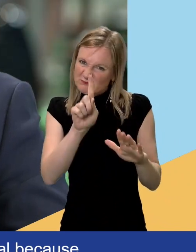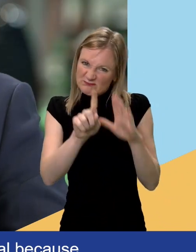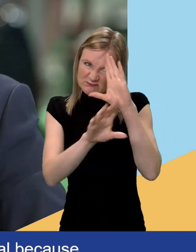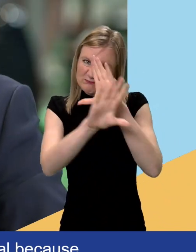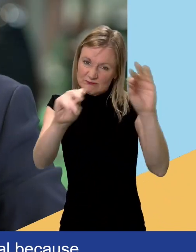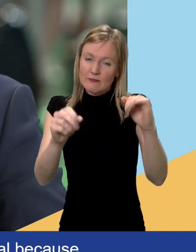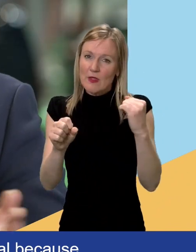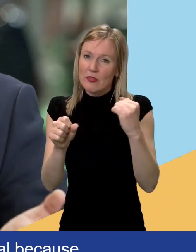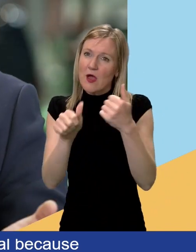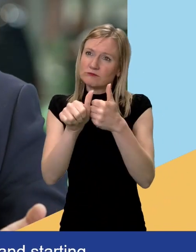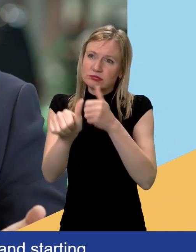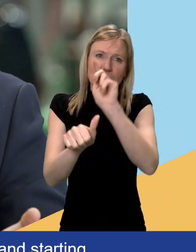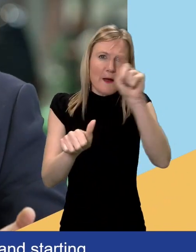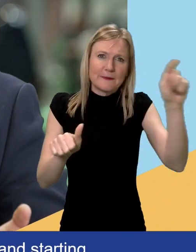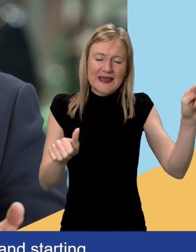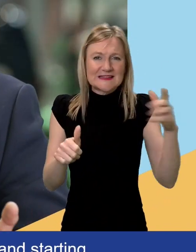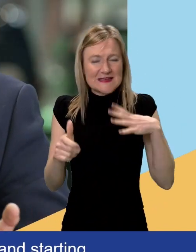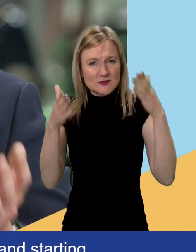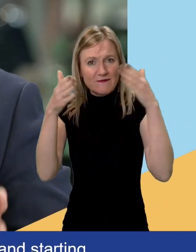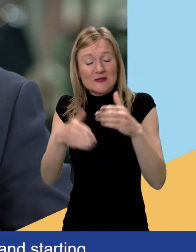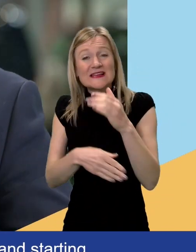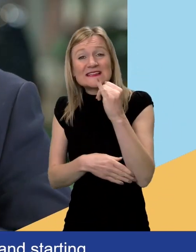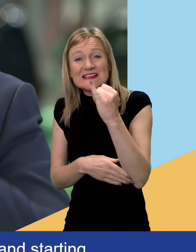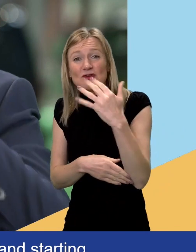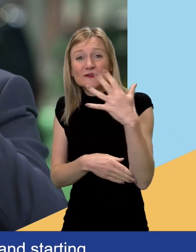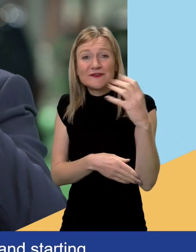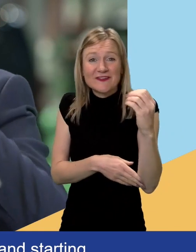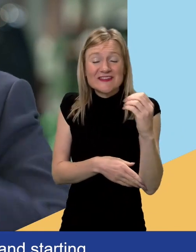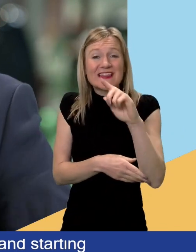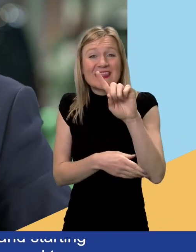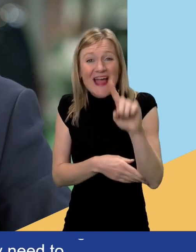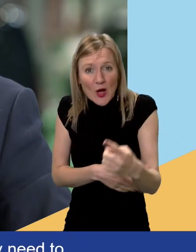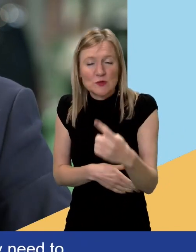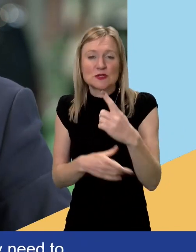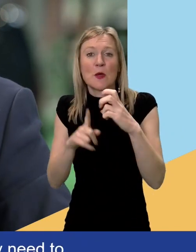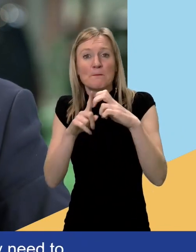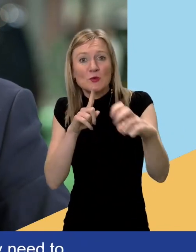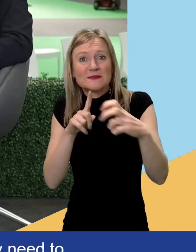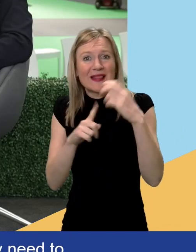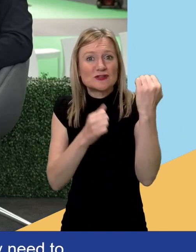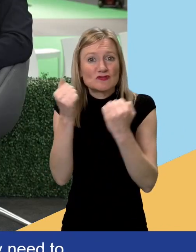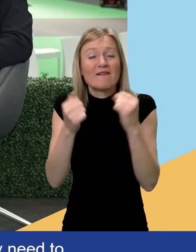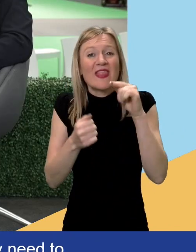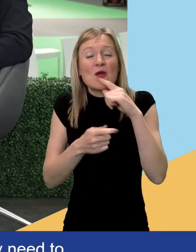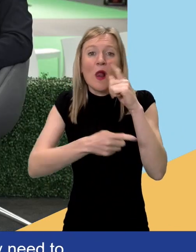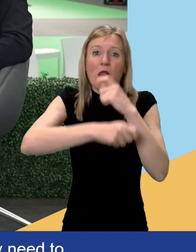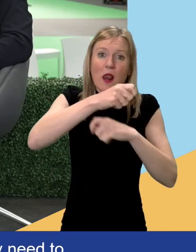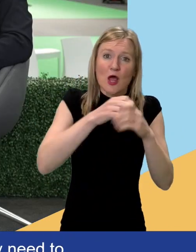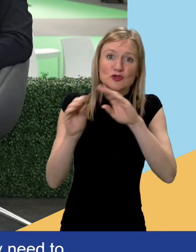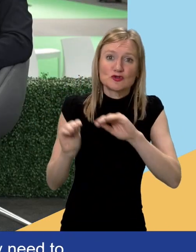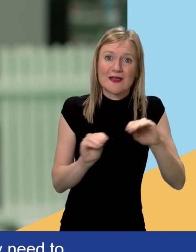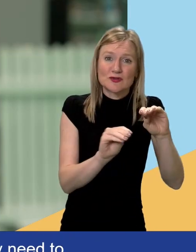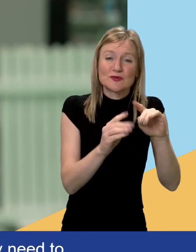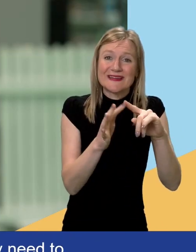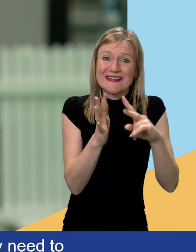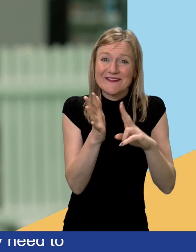need to start focusing on these 650,000 motability drivers that are going to change to an electric vehicle. And it's not just, you know, motability